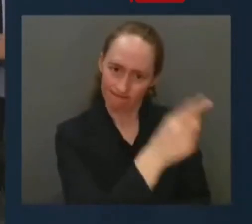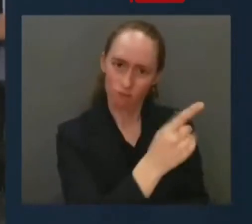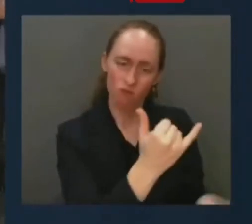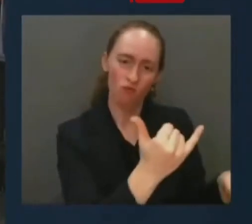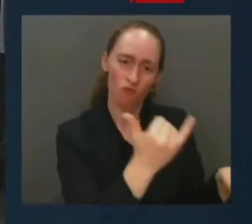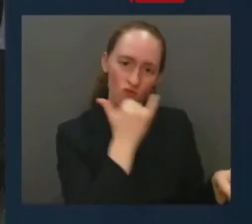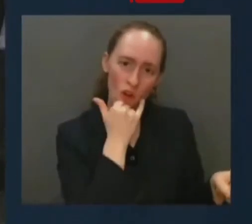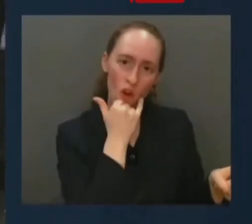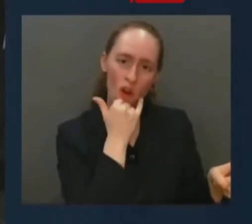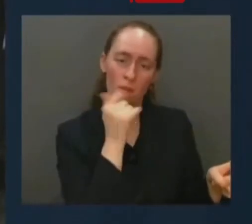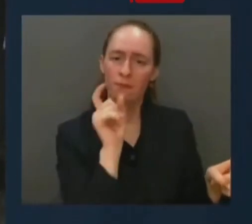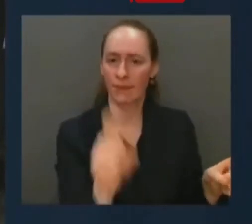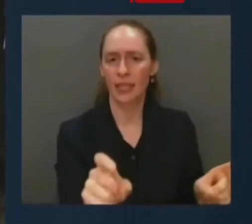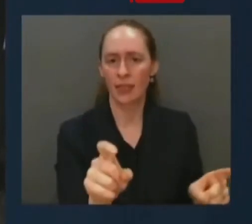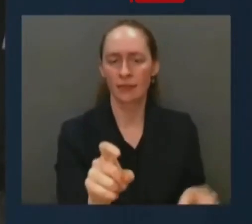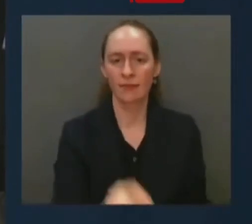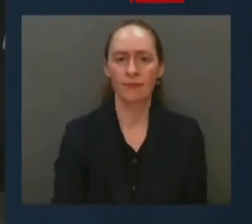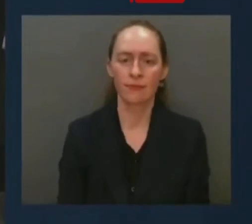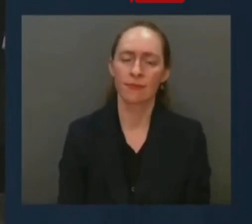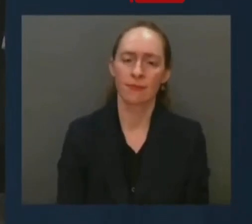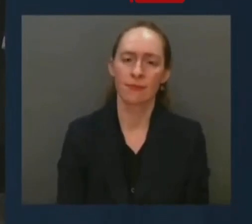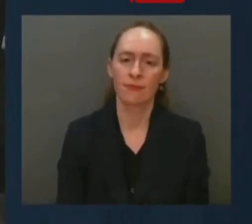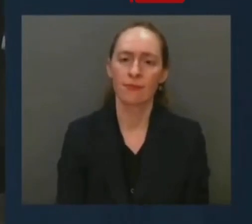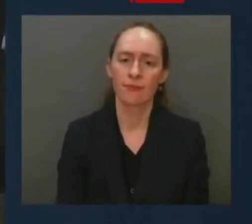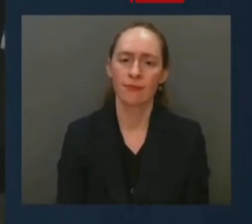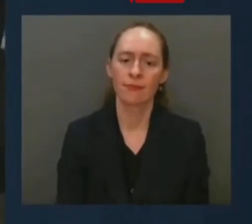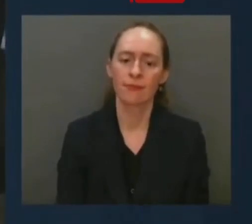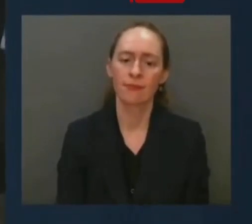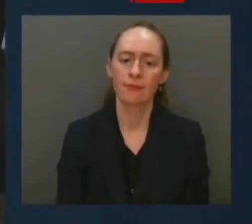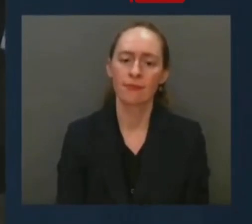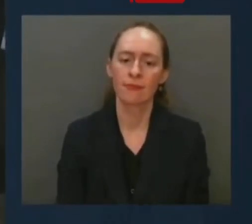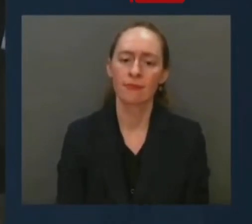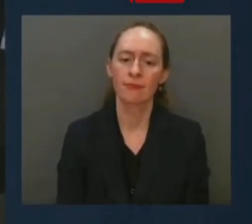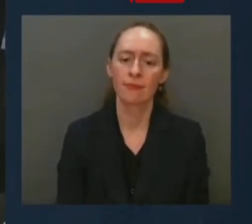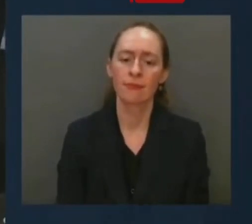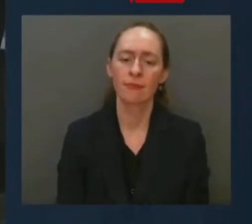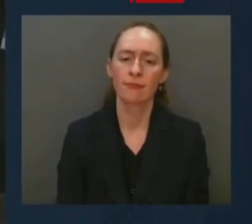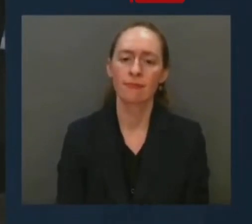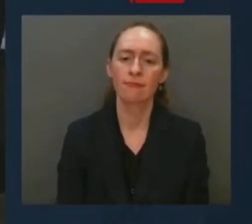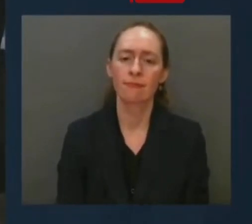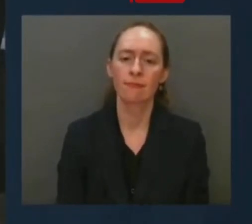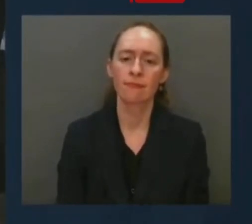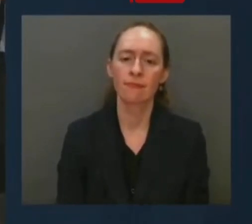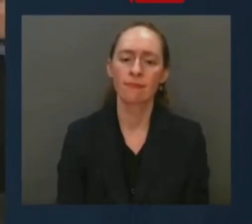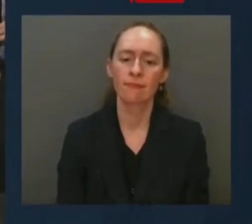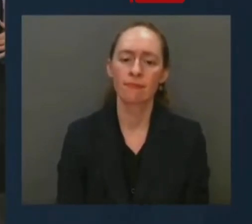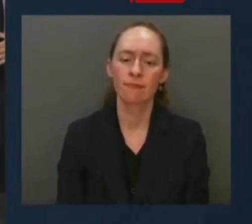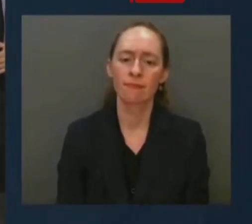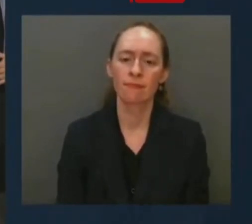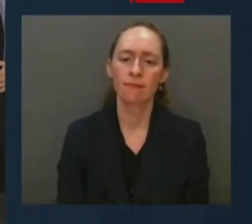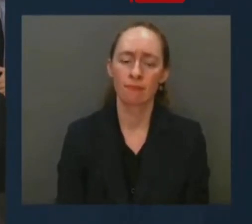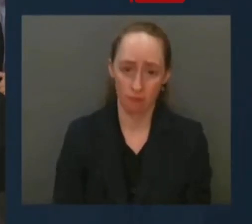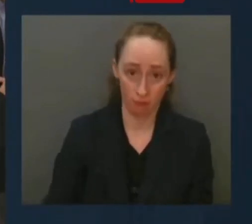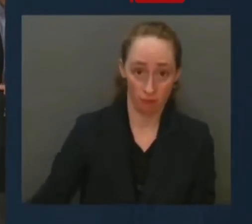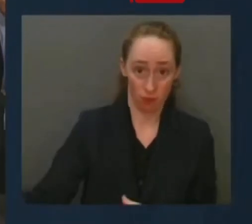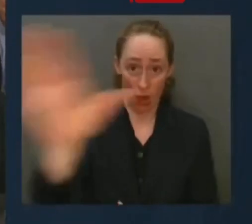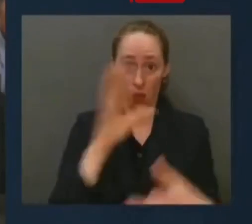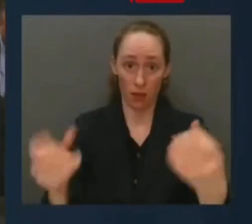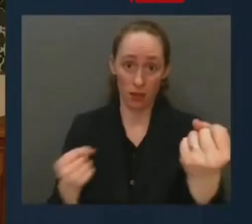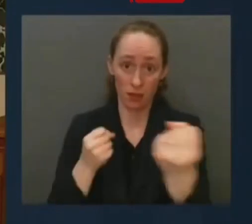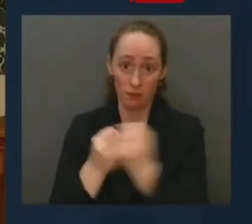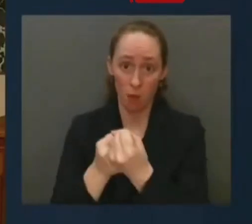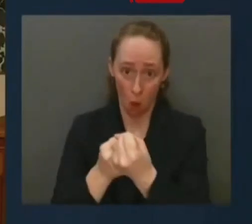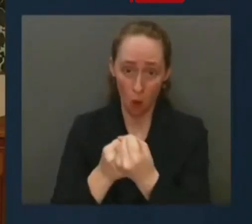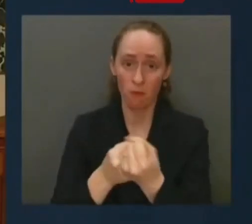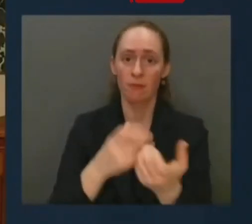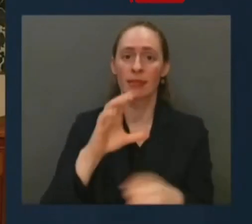of the families of victims, civil rights groups, and law enforcement, I